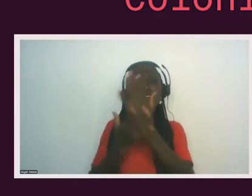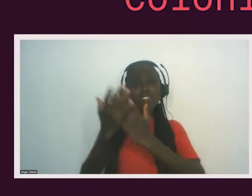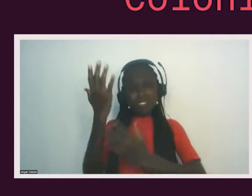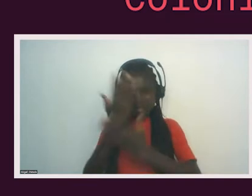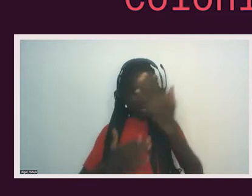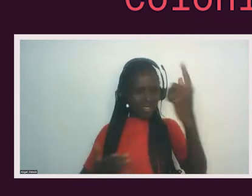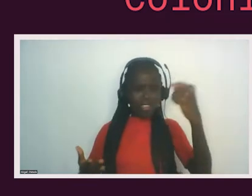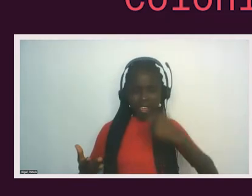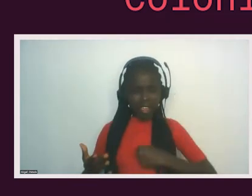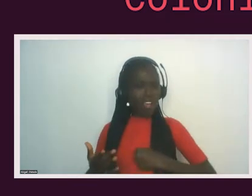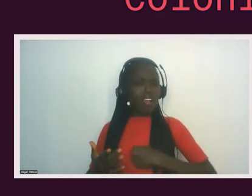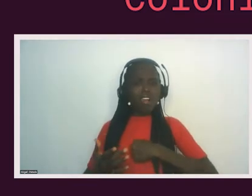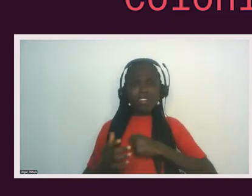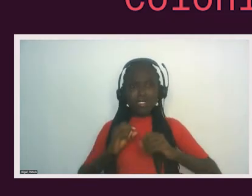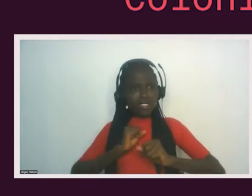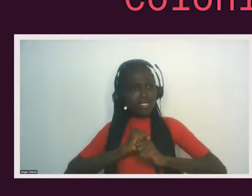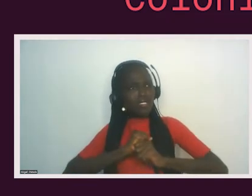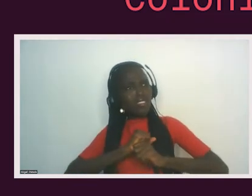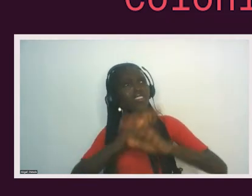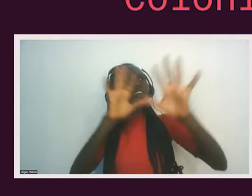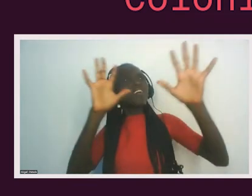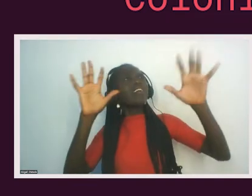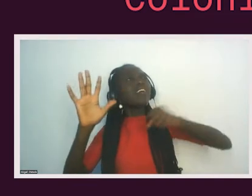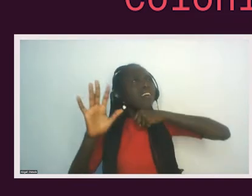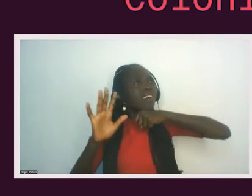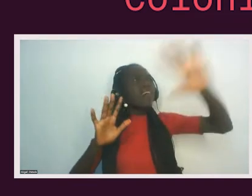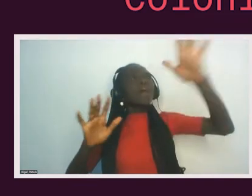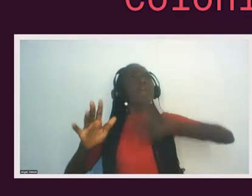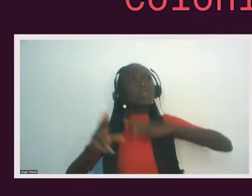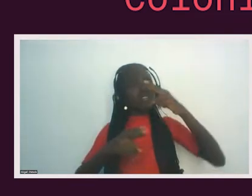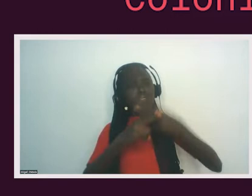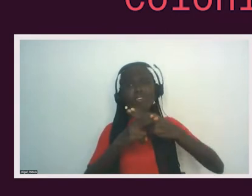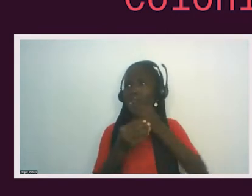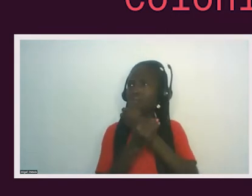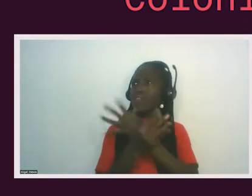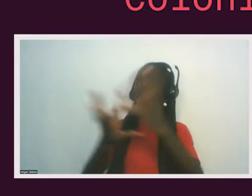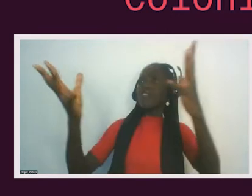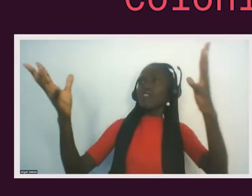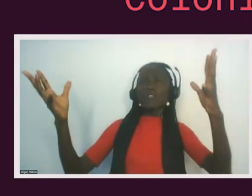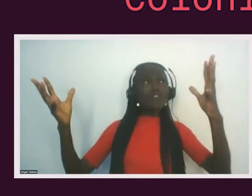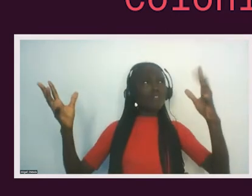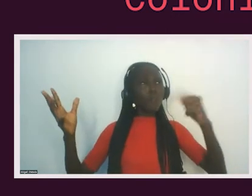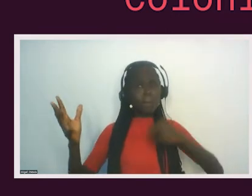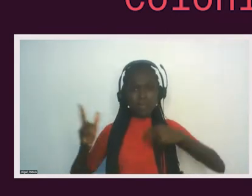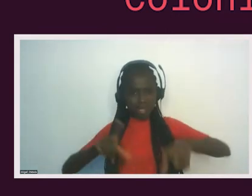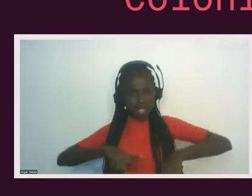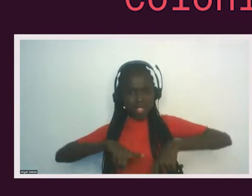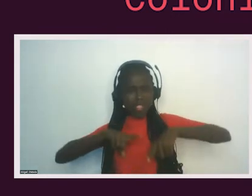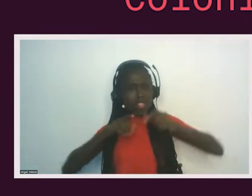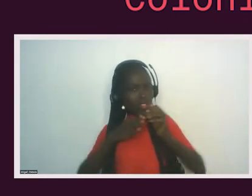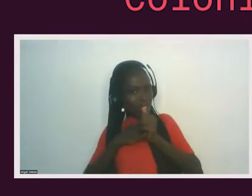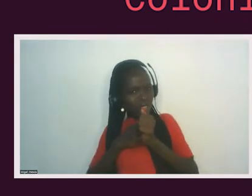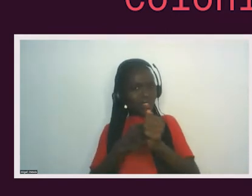I on the mountain have declared my own name, willing to stake my own claim to lead my people